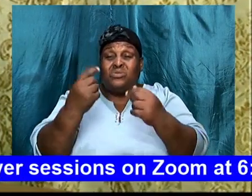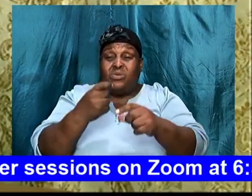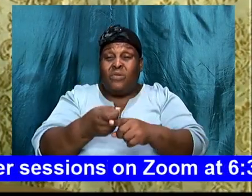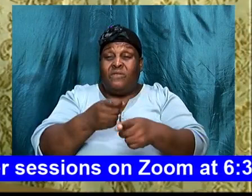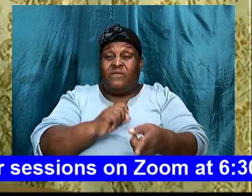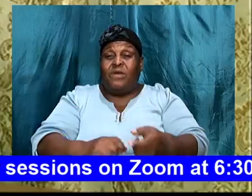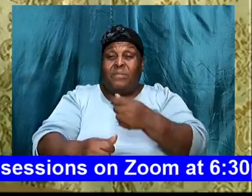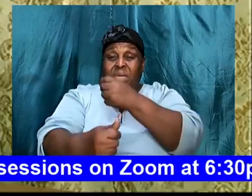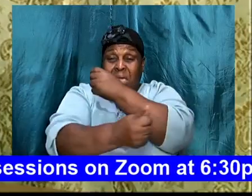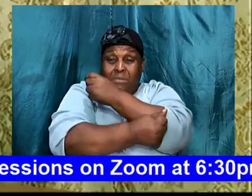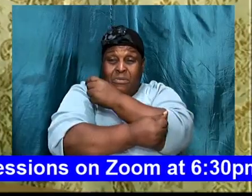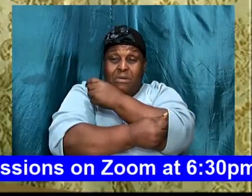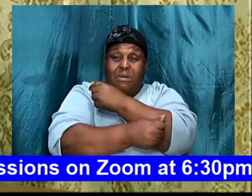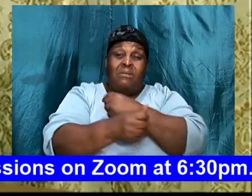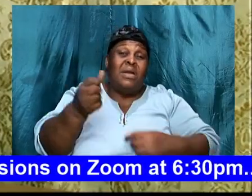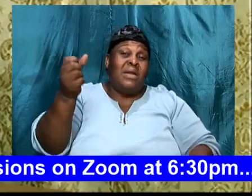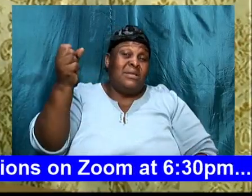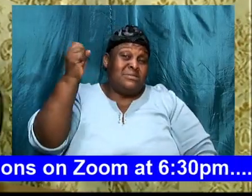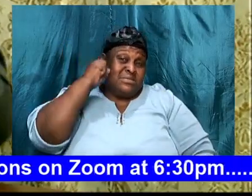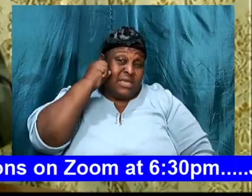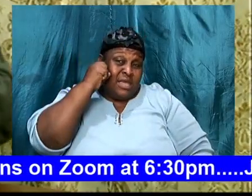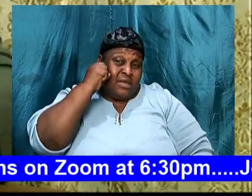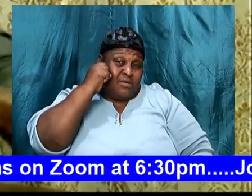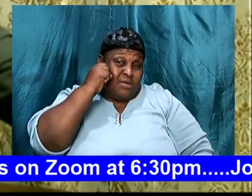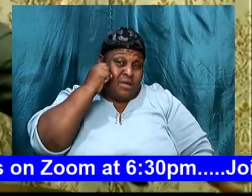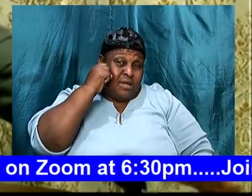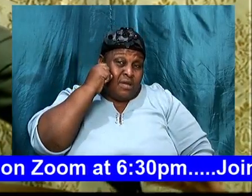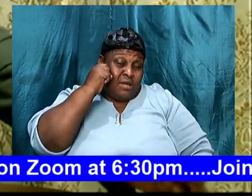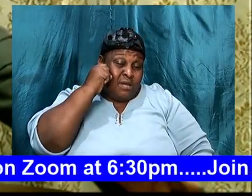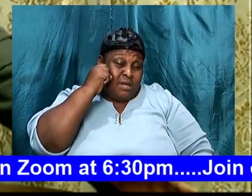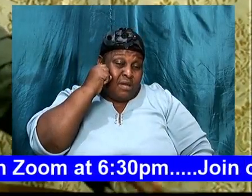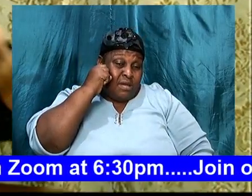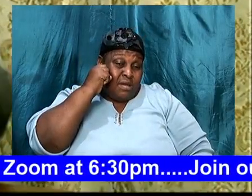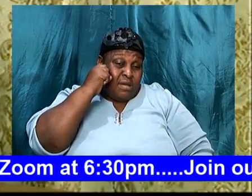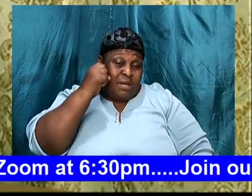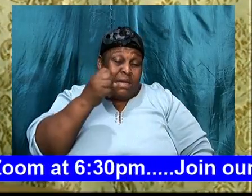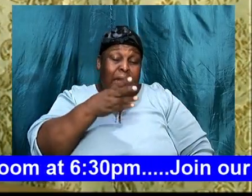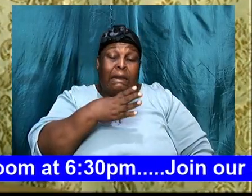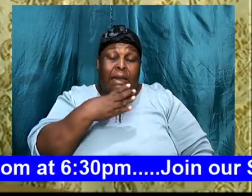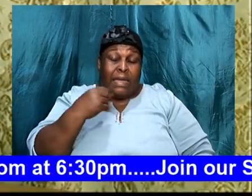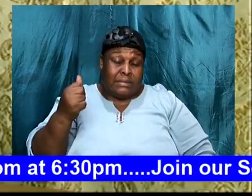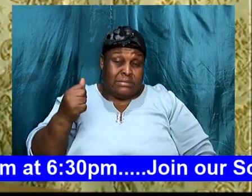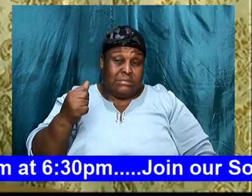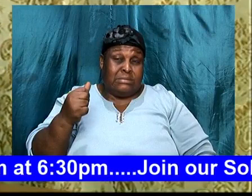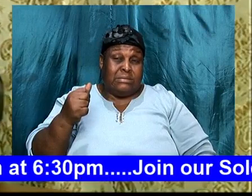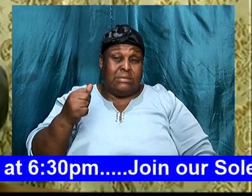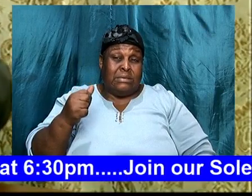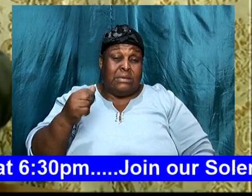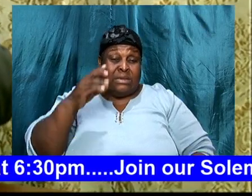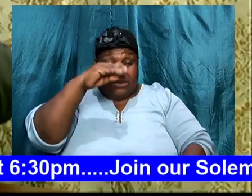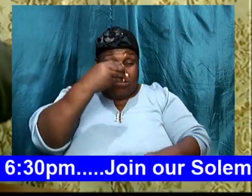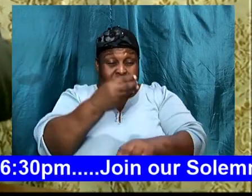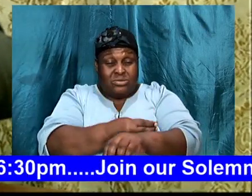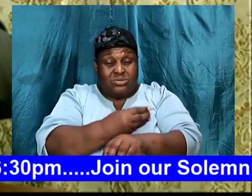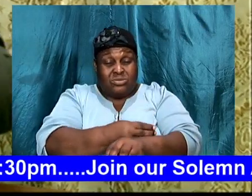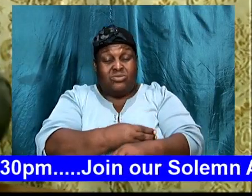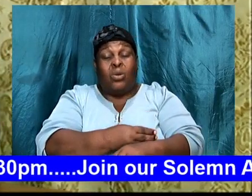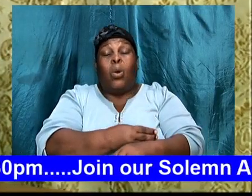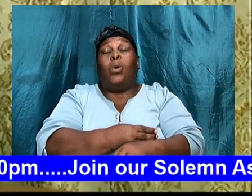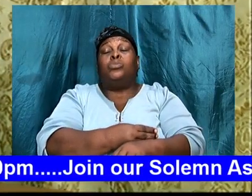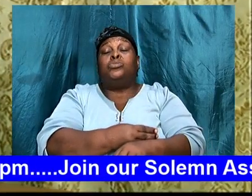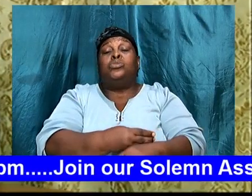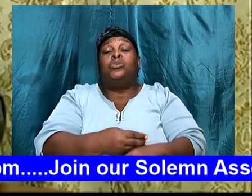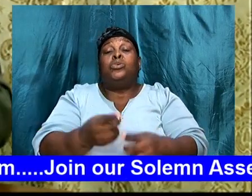but Abraham, went in, unto Agar, and God, allow it, God, could have said, my